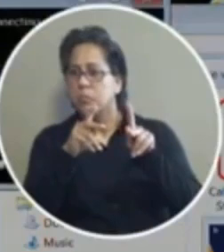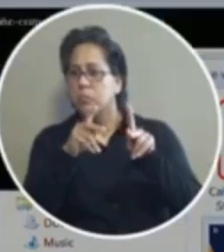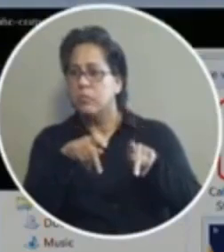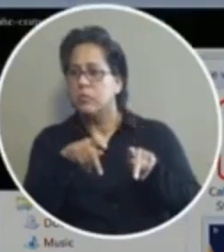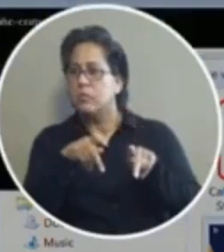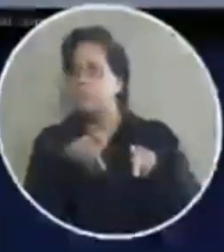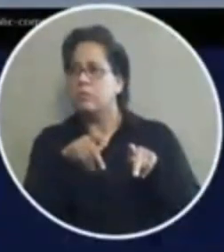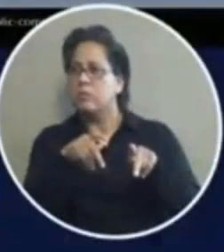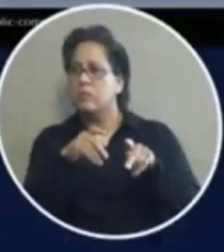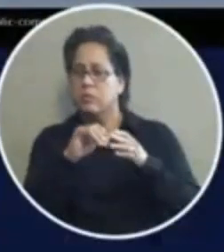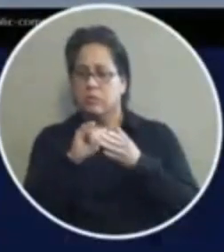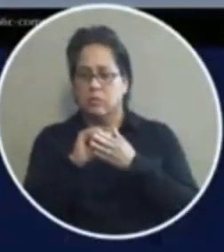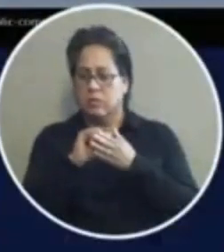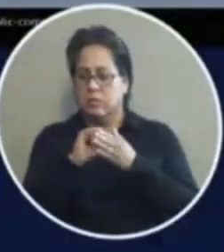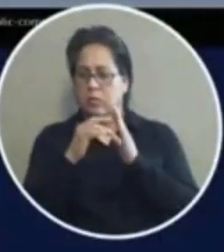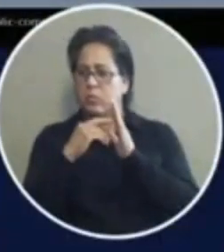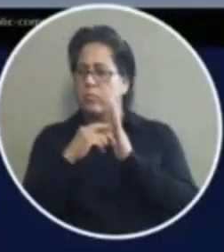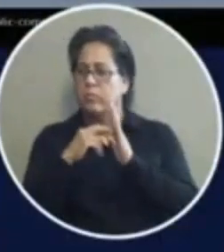representative moody